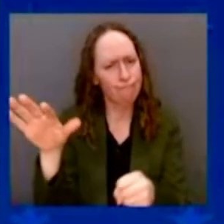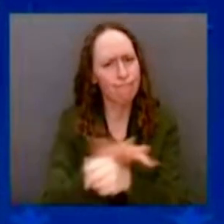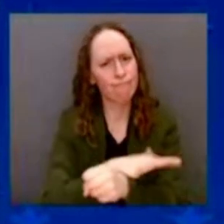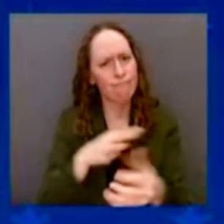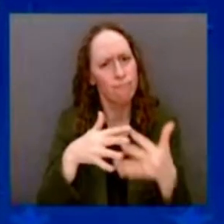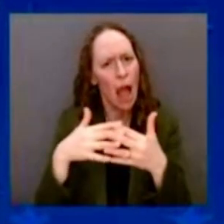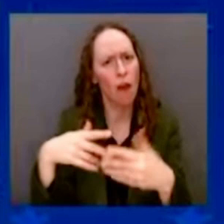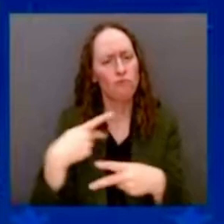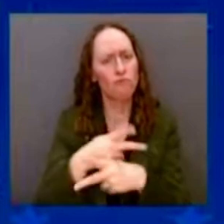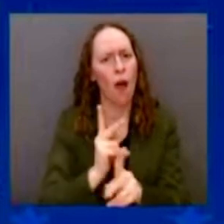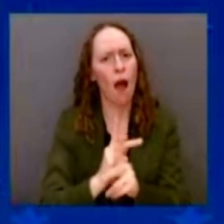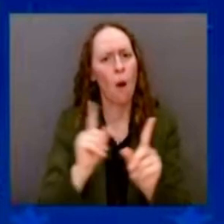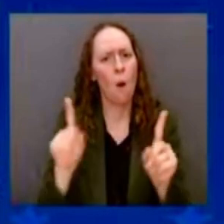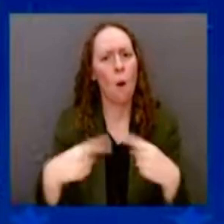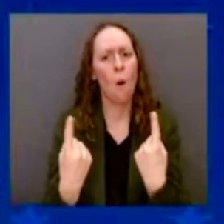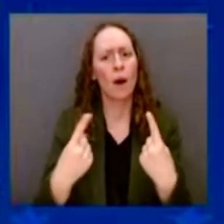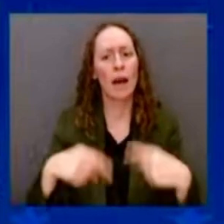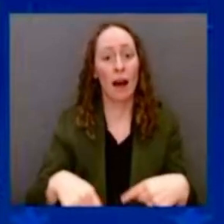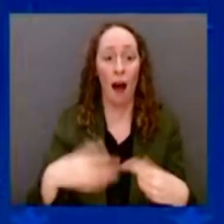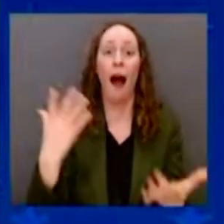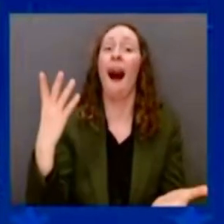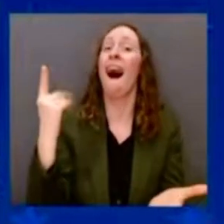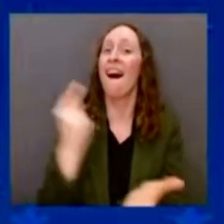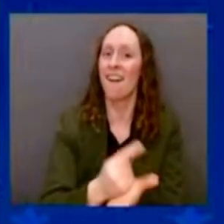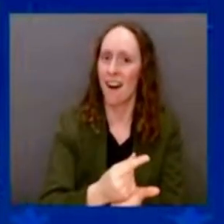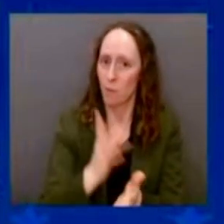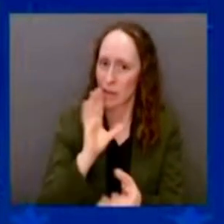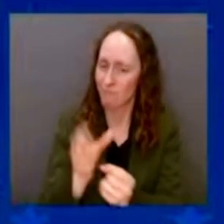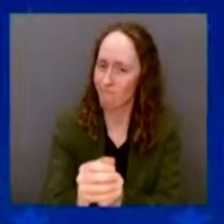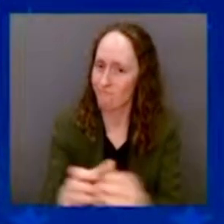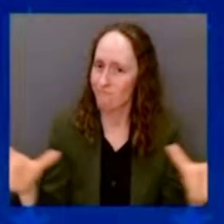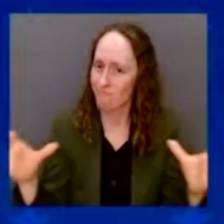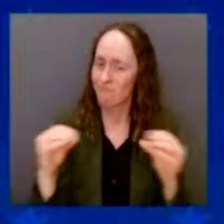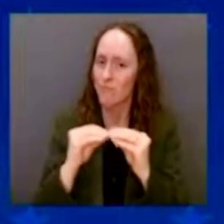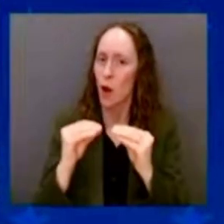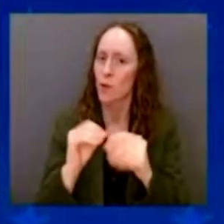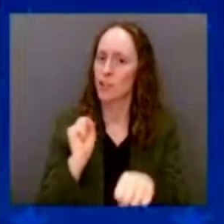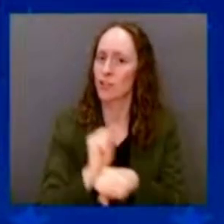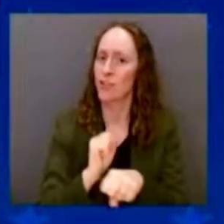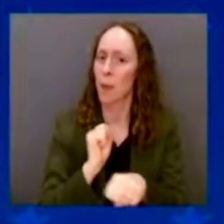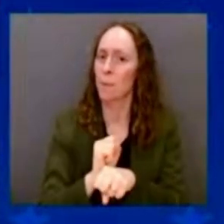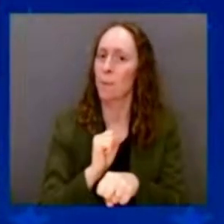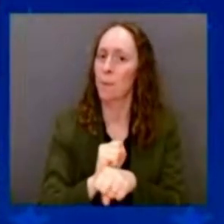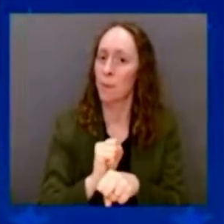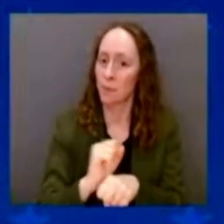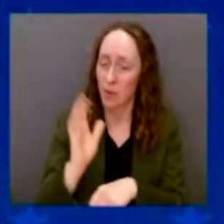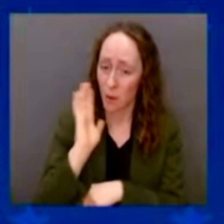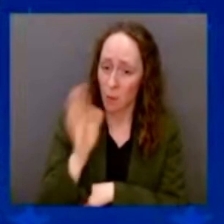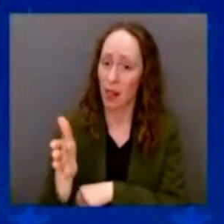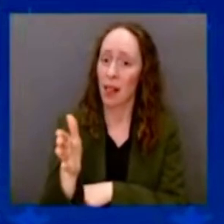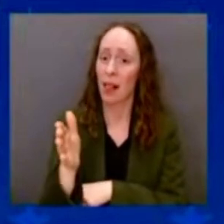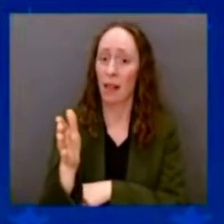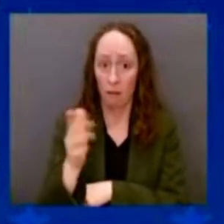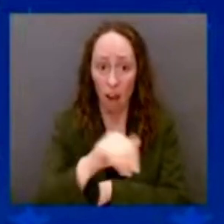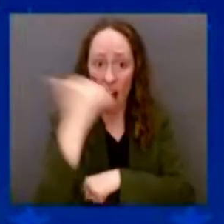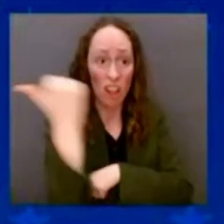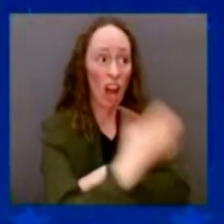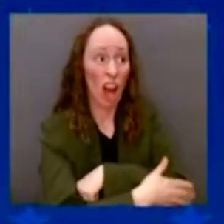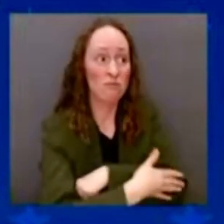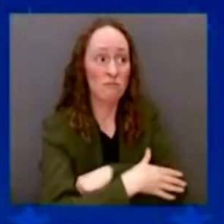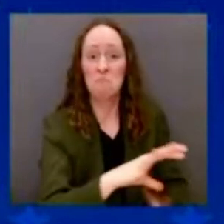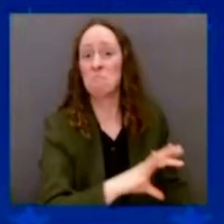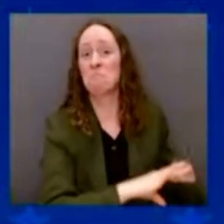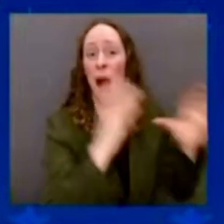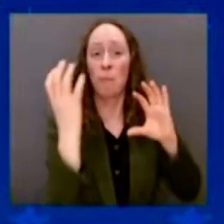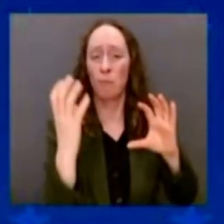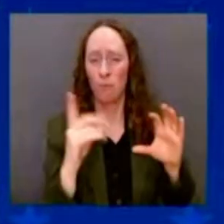And it's — and it's it's — not to hurt any other country. It's not. But think about it. You know, I wonder how